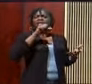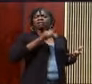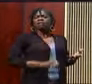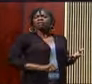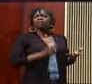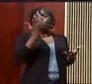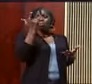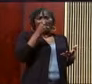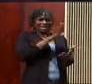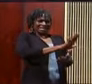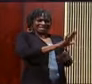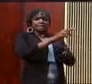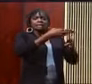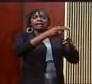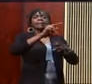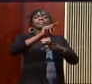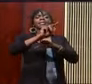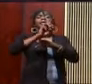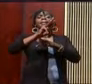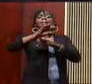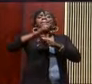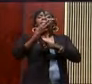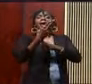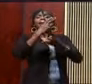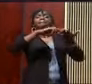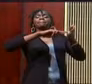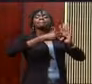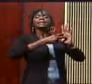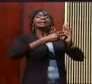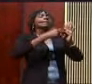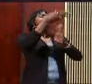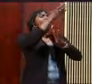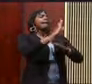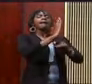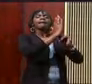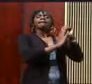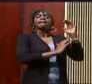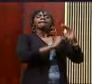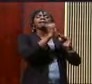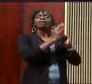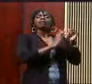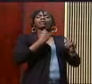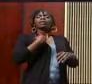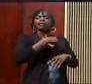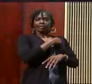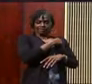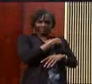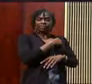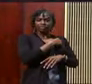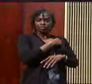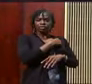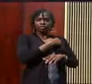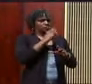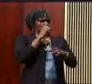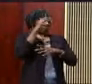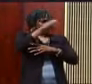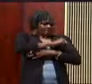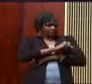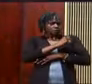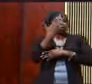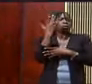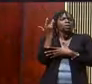Nehemiah's name, it means God comforts us. Don't miss that because etymologically, you